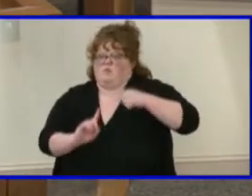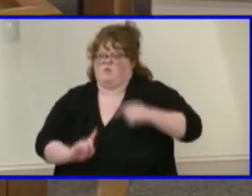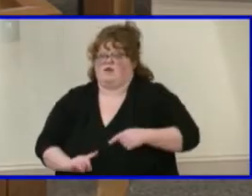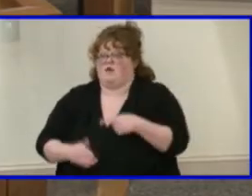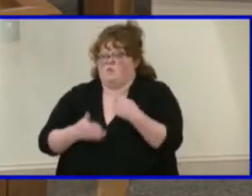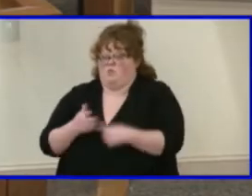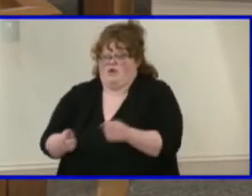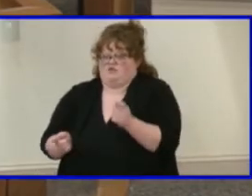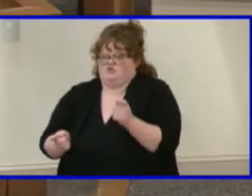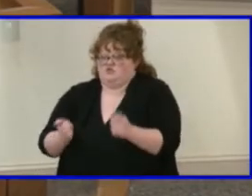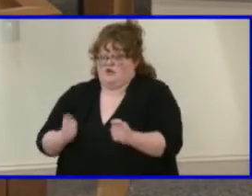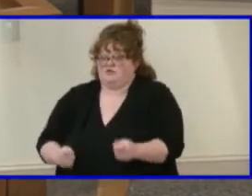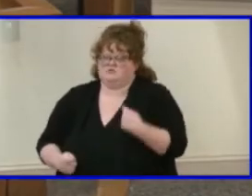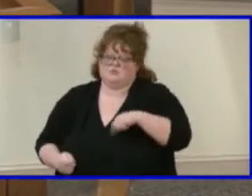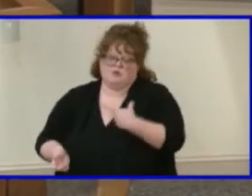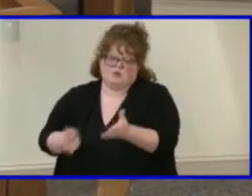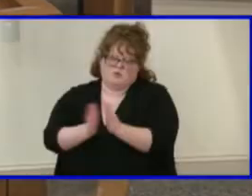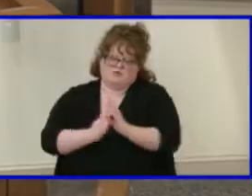approve.